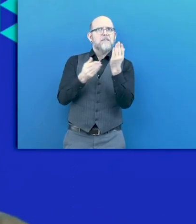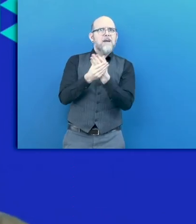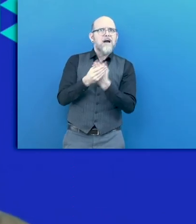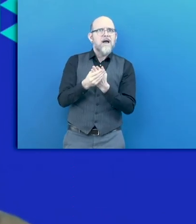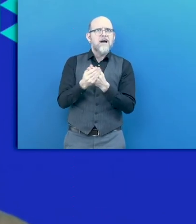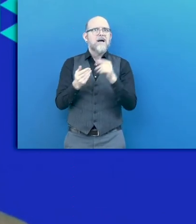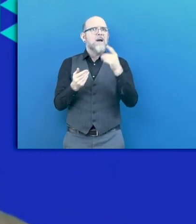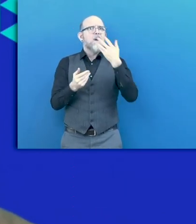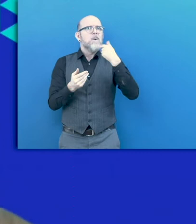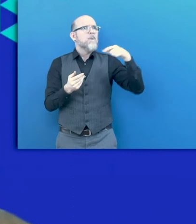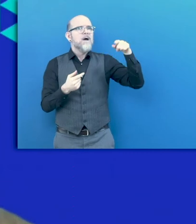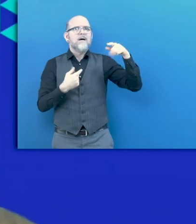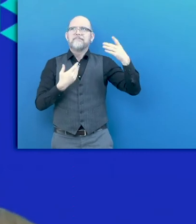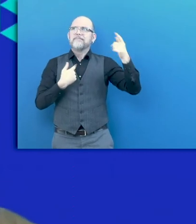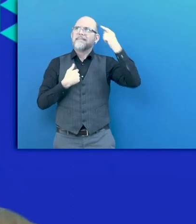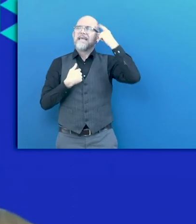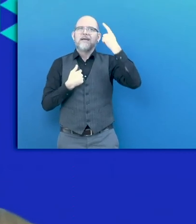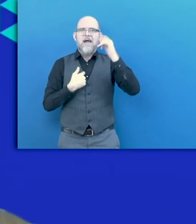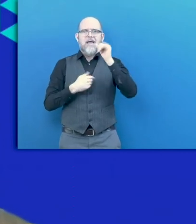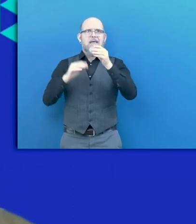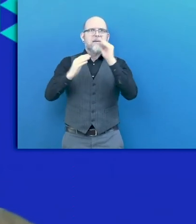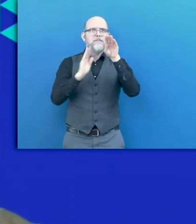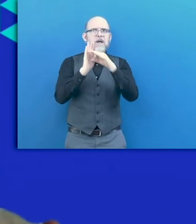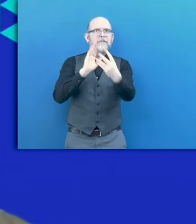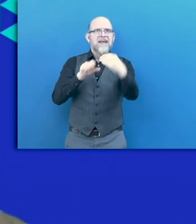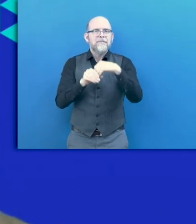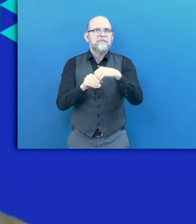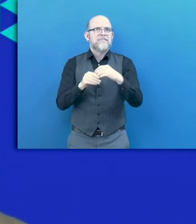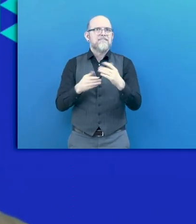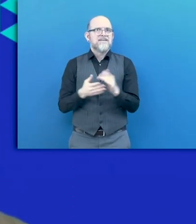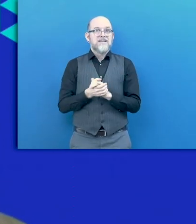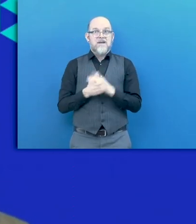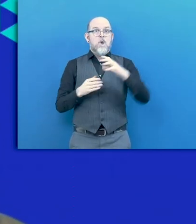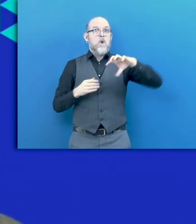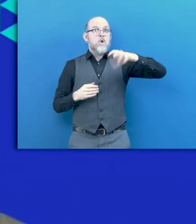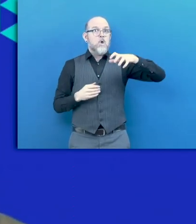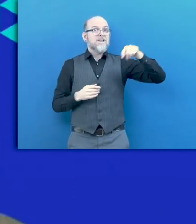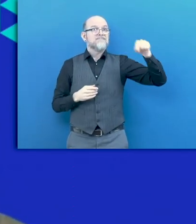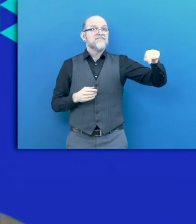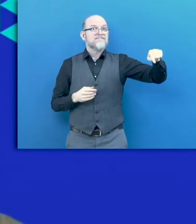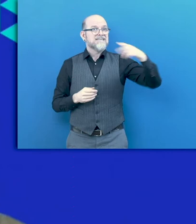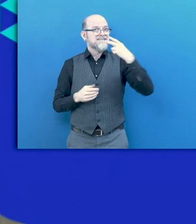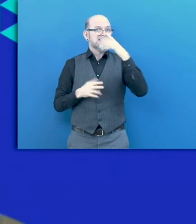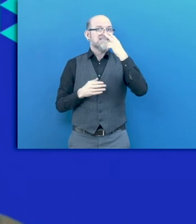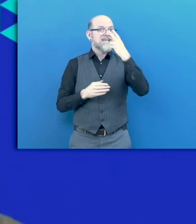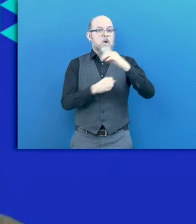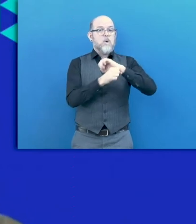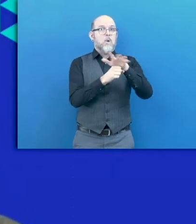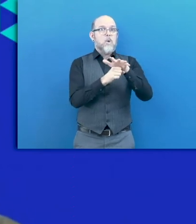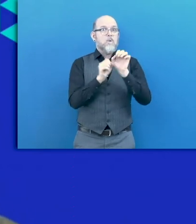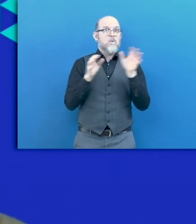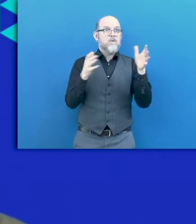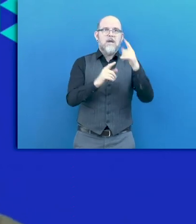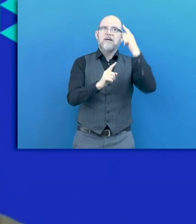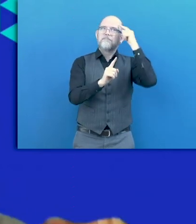not doing them. So we have seen it also in the current context, often countries that have been collecting information, statistics on the impact of COVID